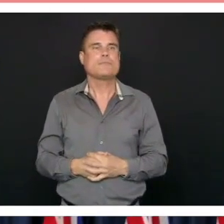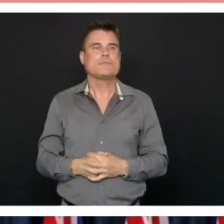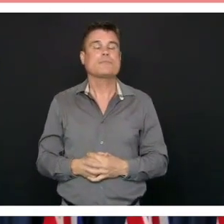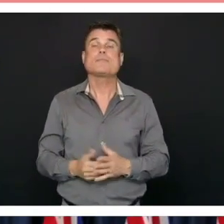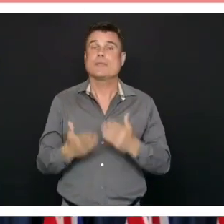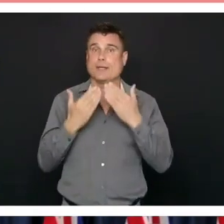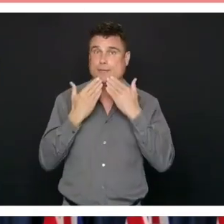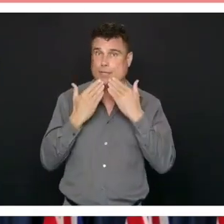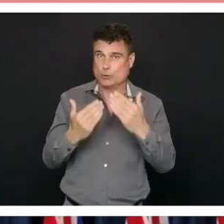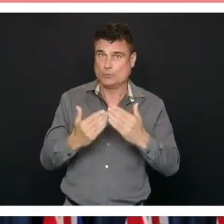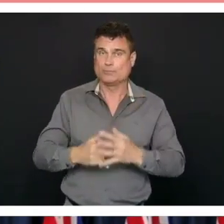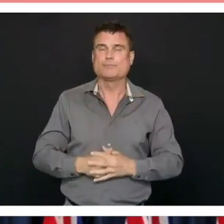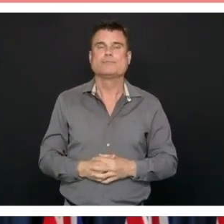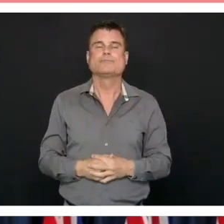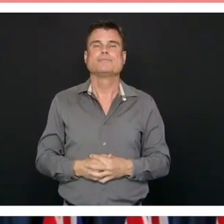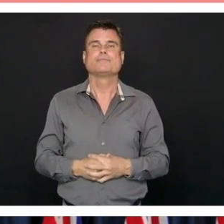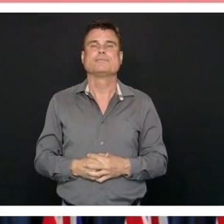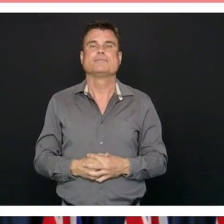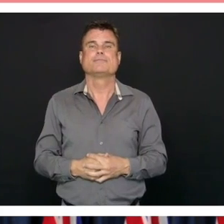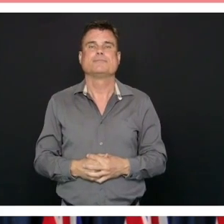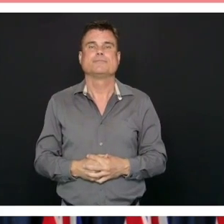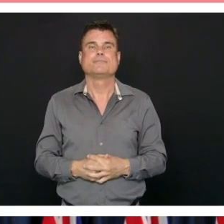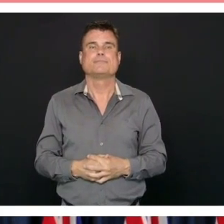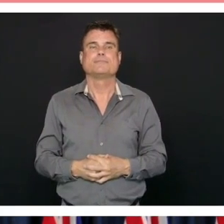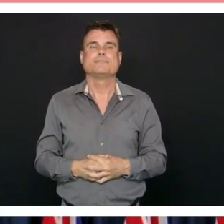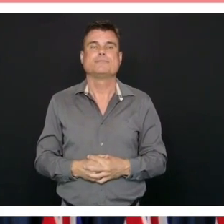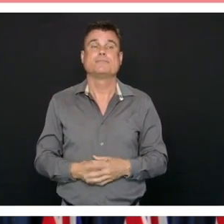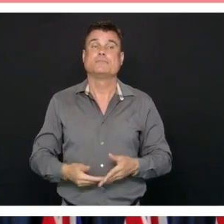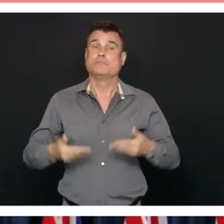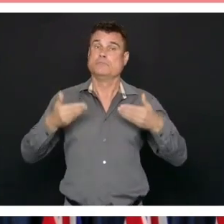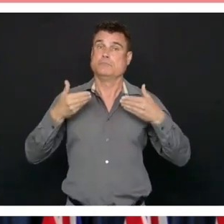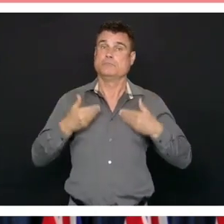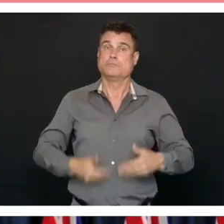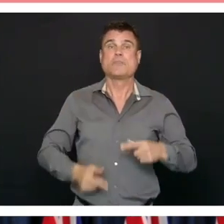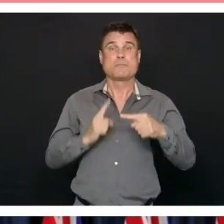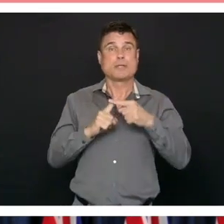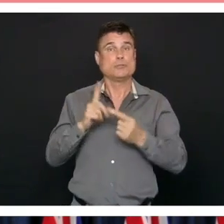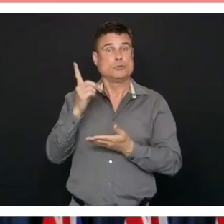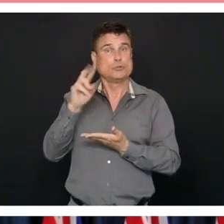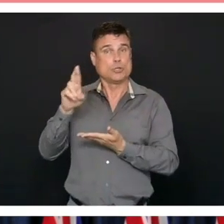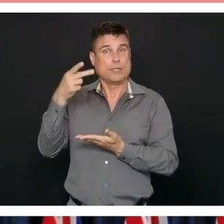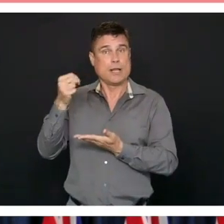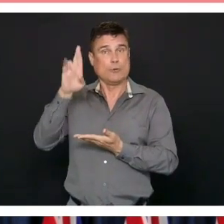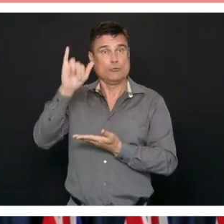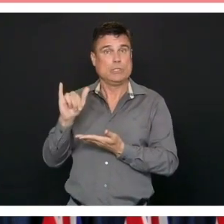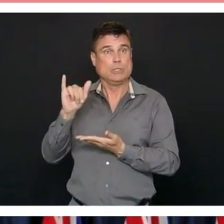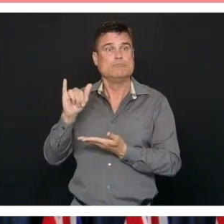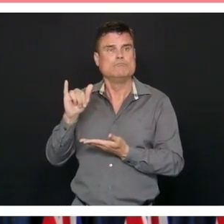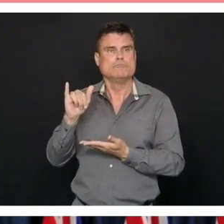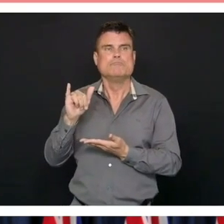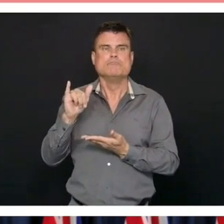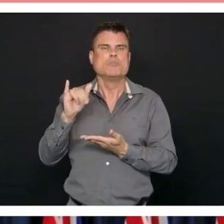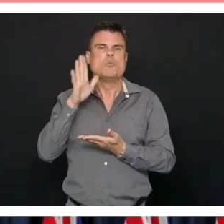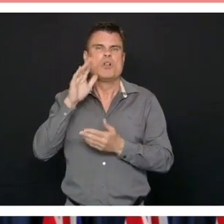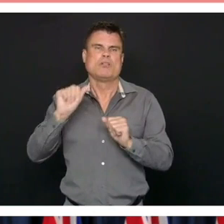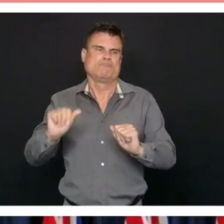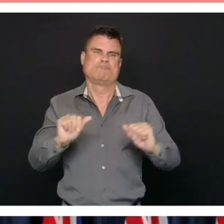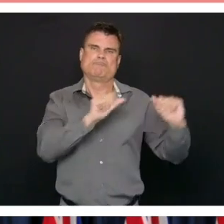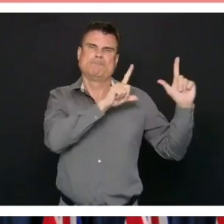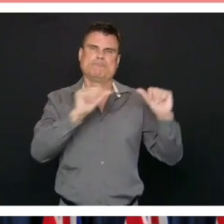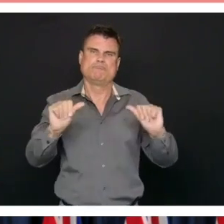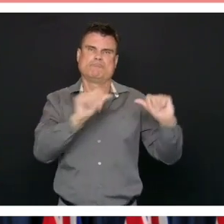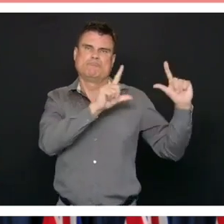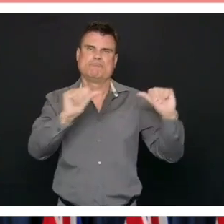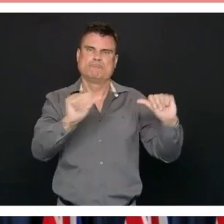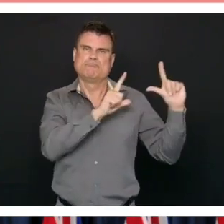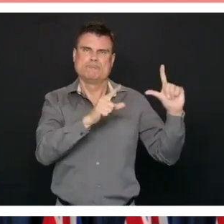Thank you very much, Premier. And Dr. Henry and I will take you through the presentation. It's a shorter presentation